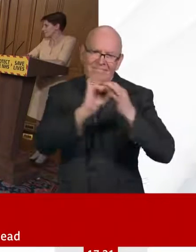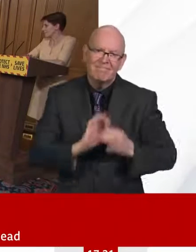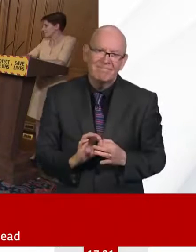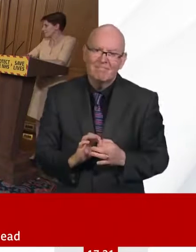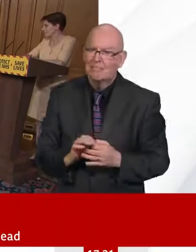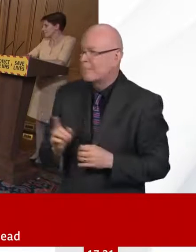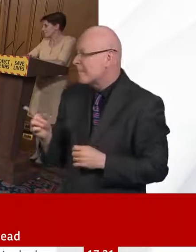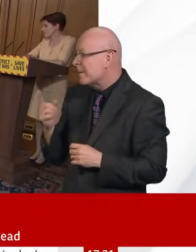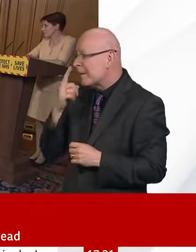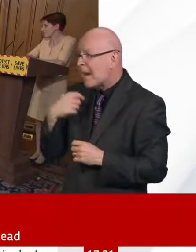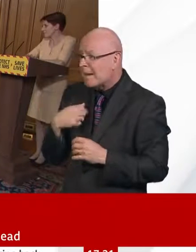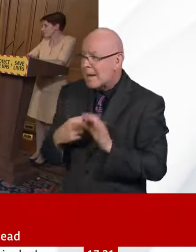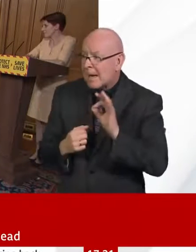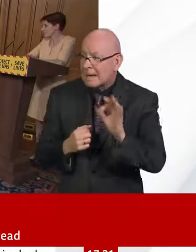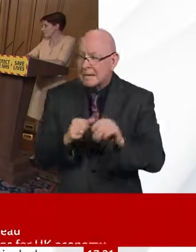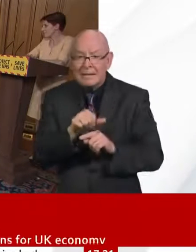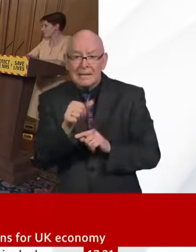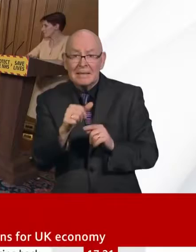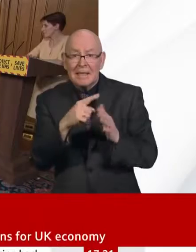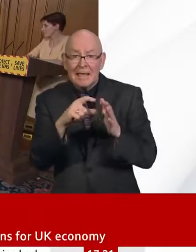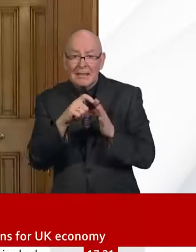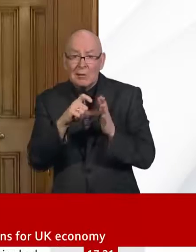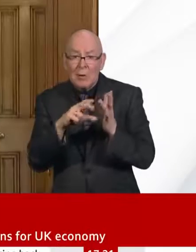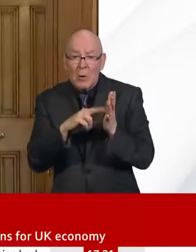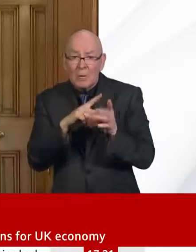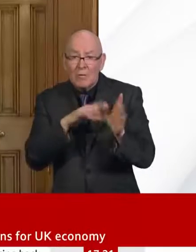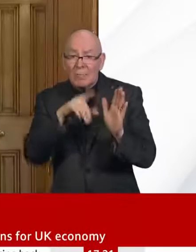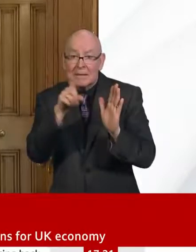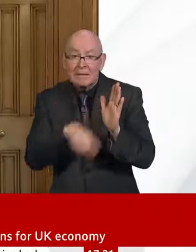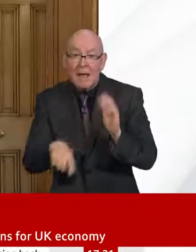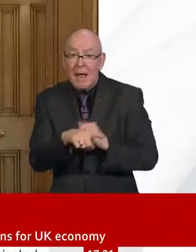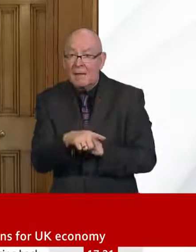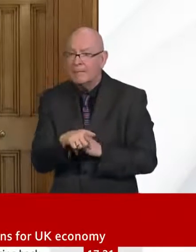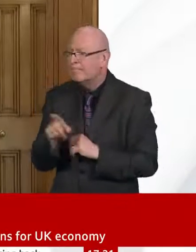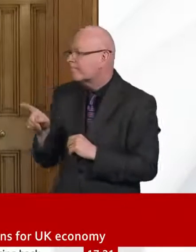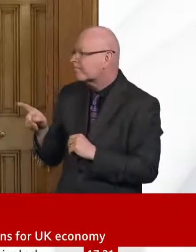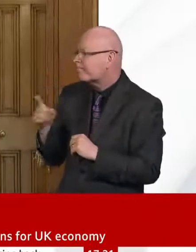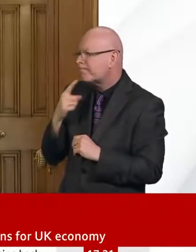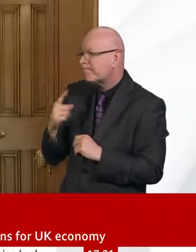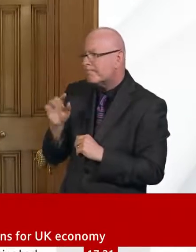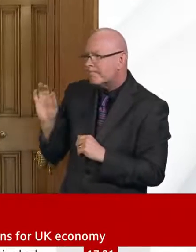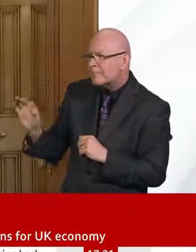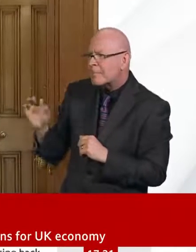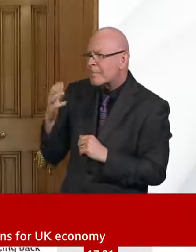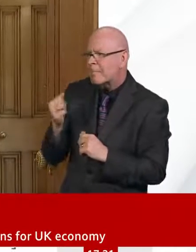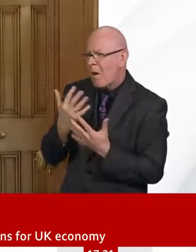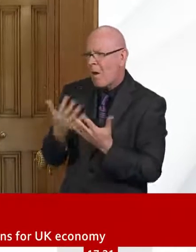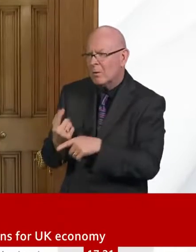been. But the scenario that we've heard about from the OBR, as you say, it is pretty shocking. know, it's the deepest slump since